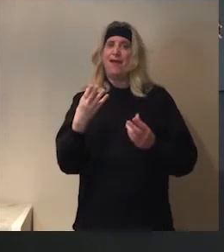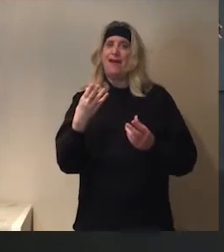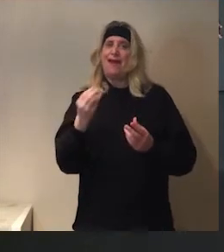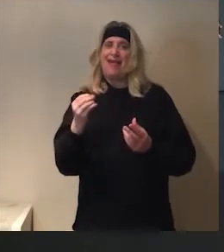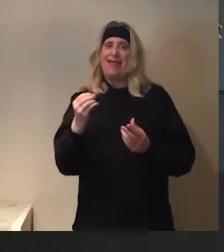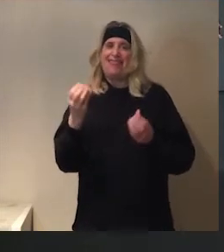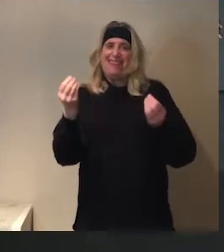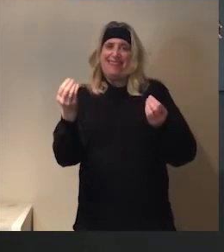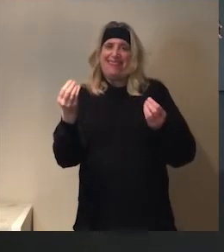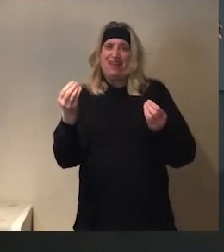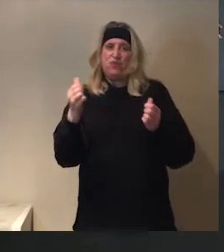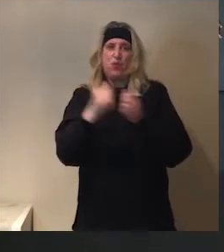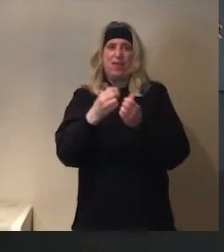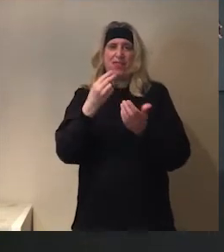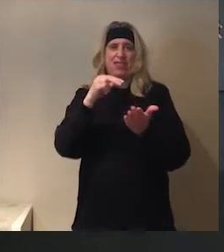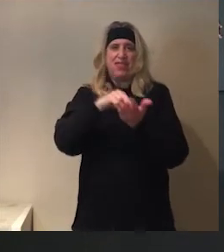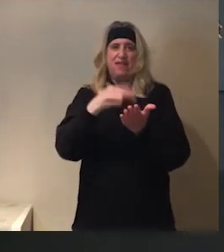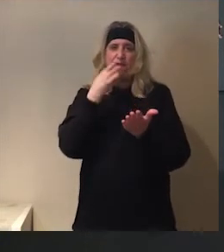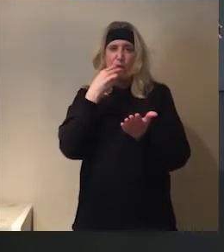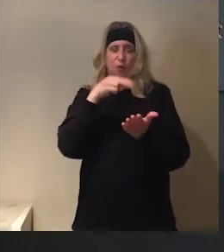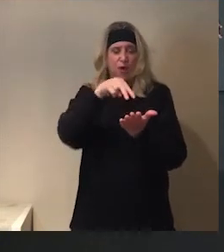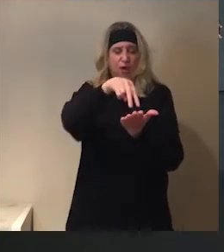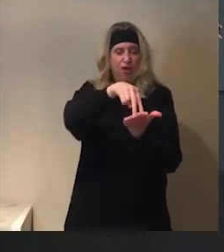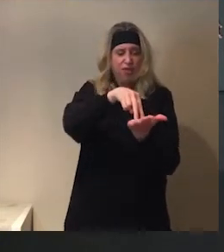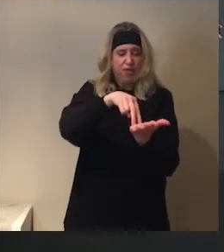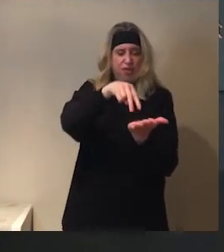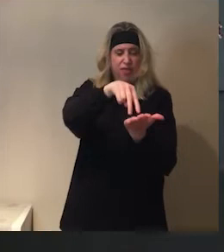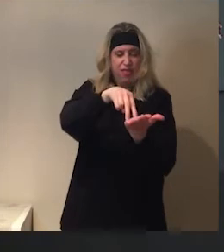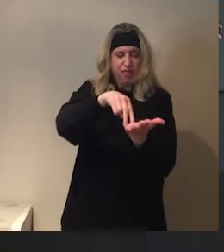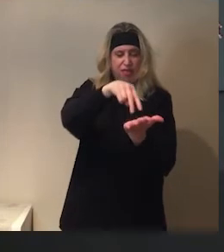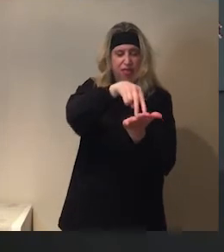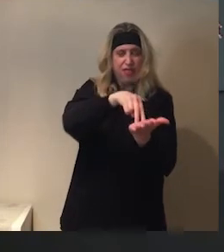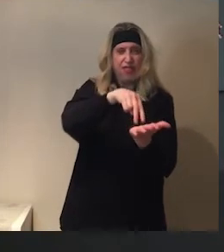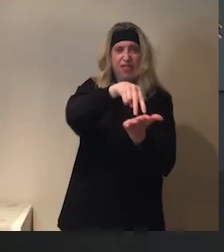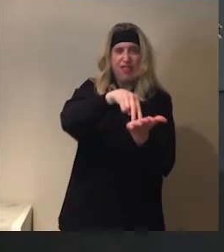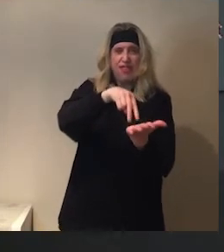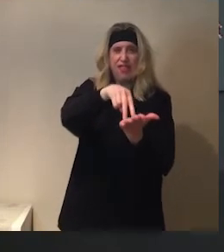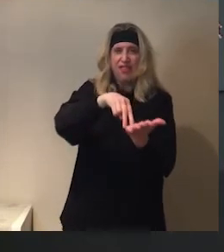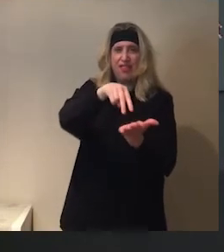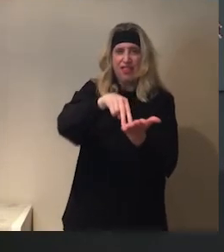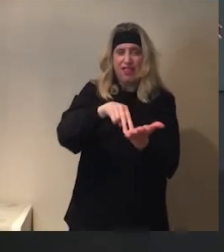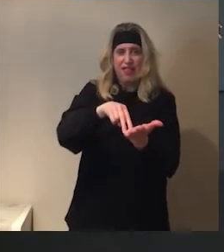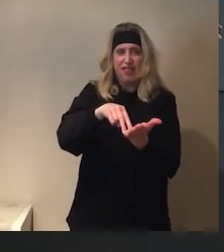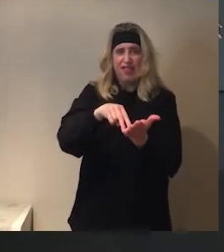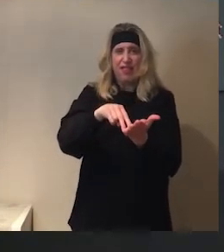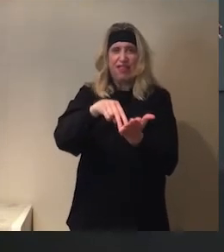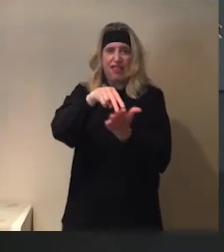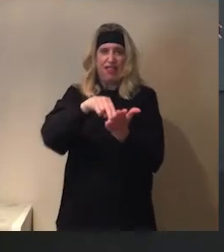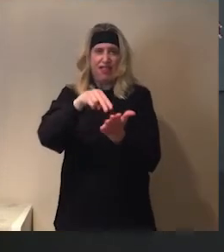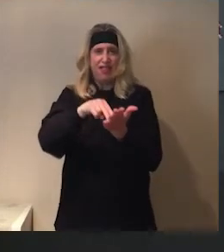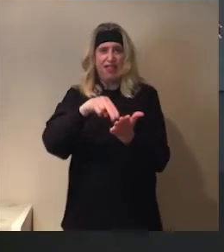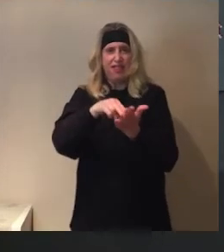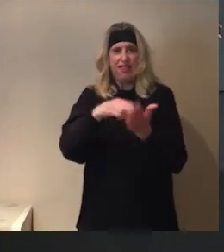comes in for that. Okay. Good. All right. I'm going to use So, we're going to give it, give the owl some texture.